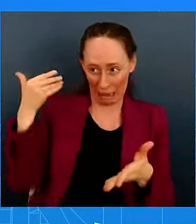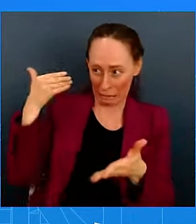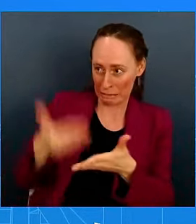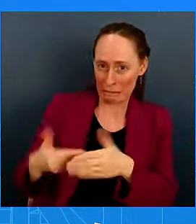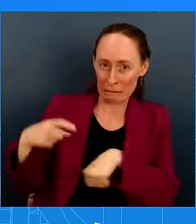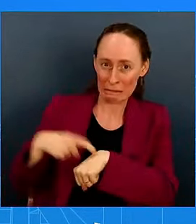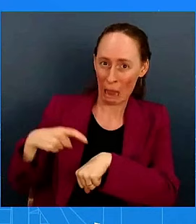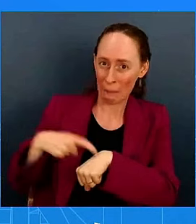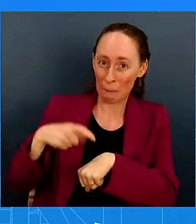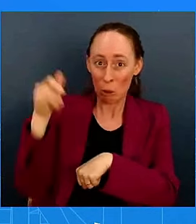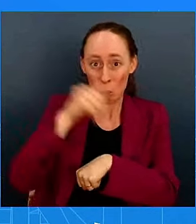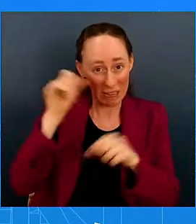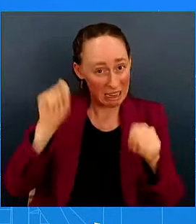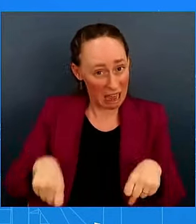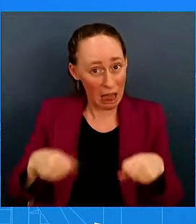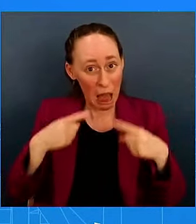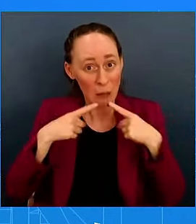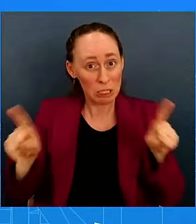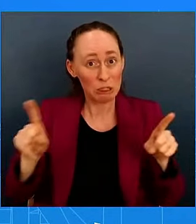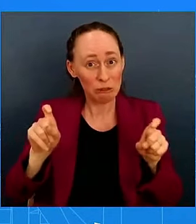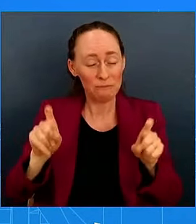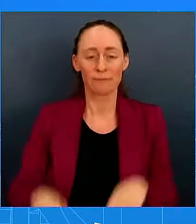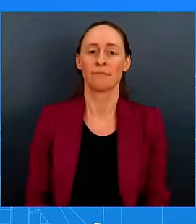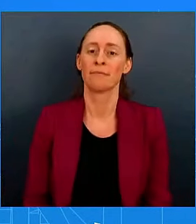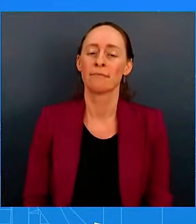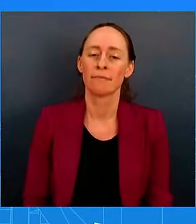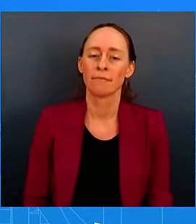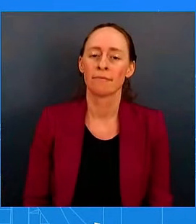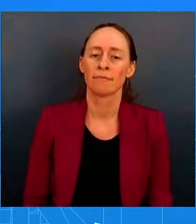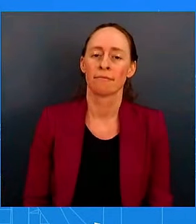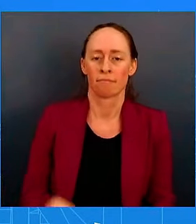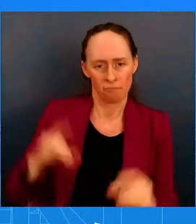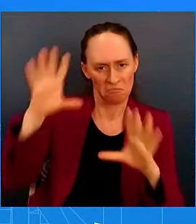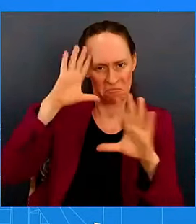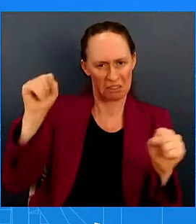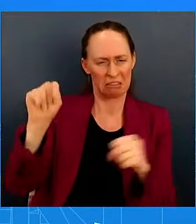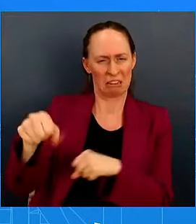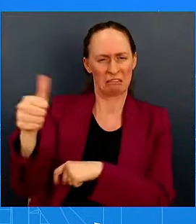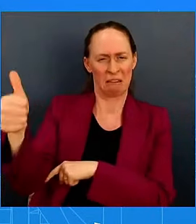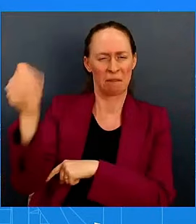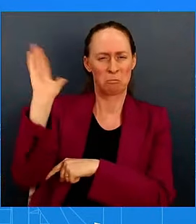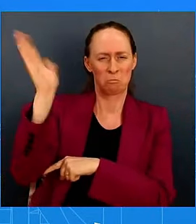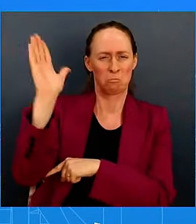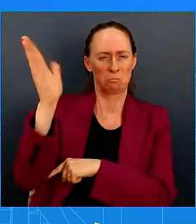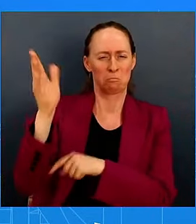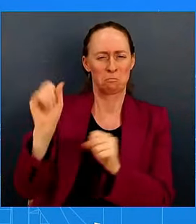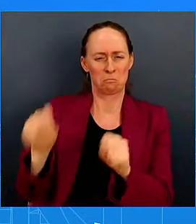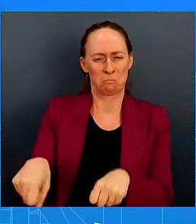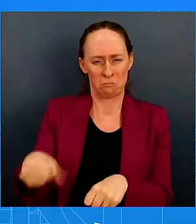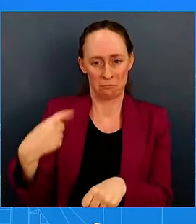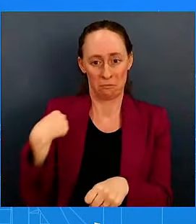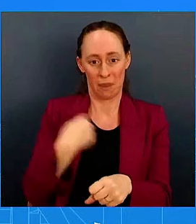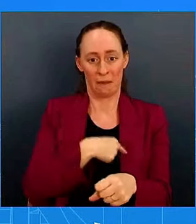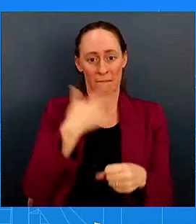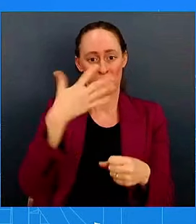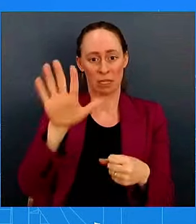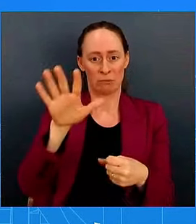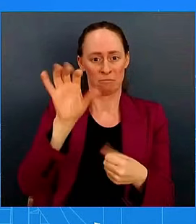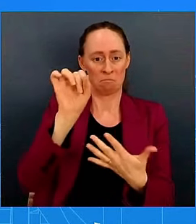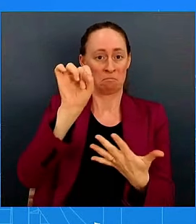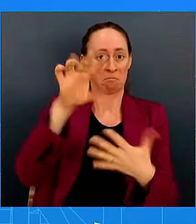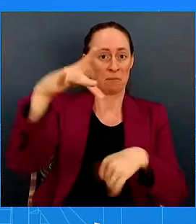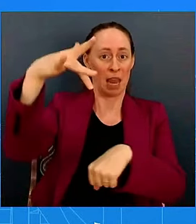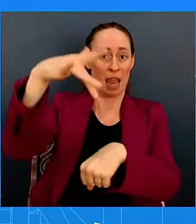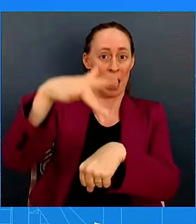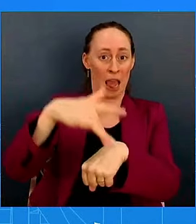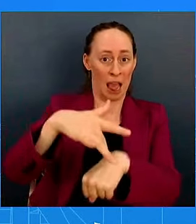I was just giving you a little bit of a taste of what the president wants to talk about. And look, lowering costs has been something that has been at the center of his